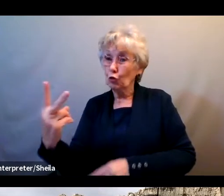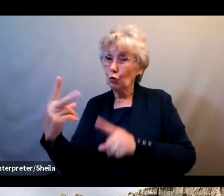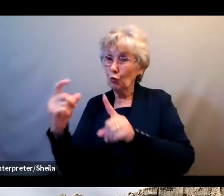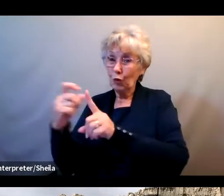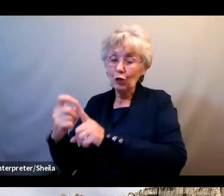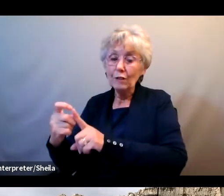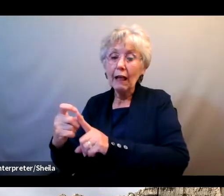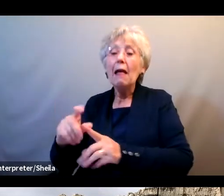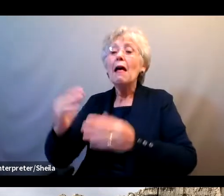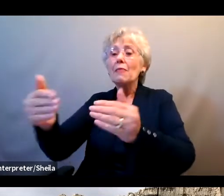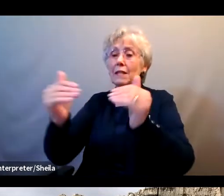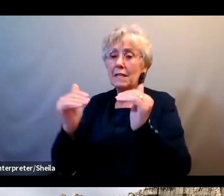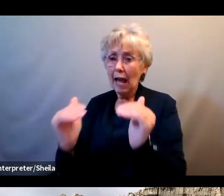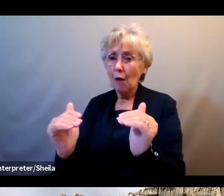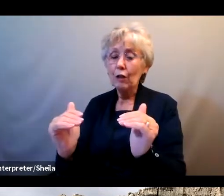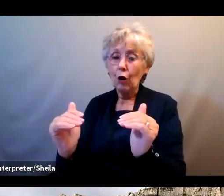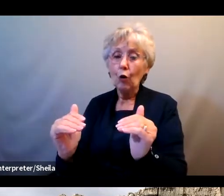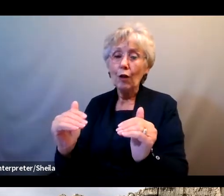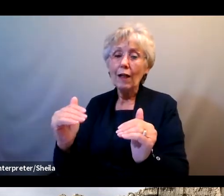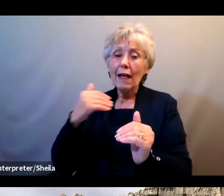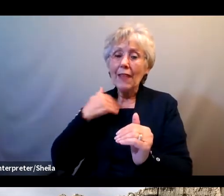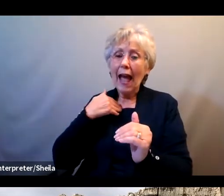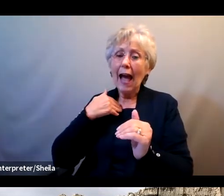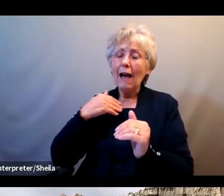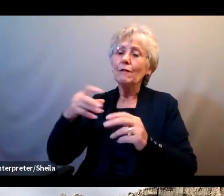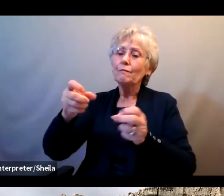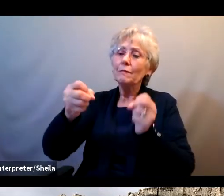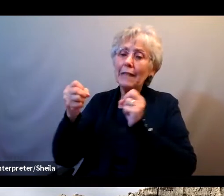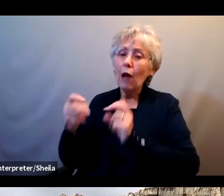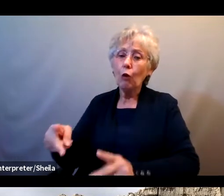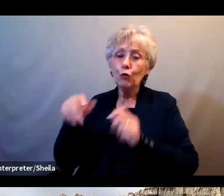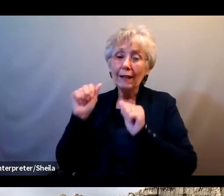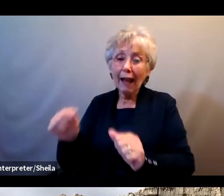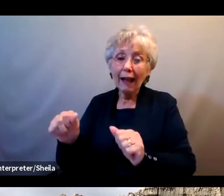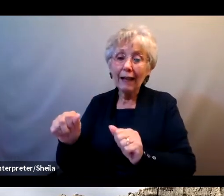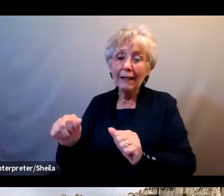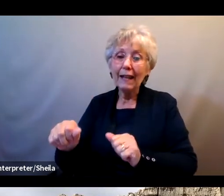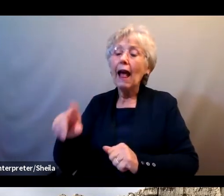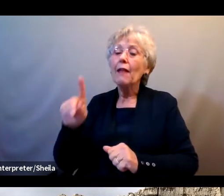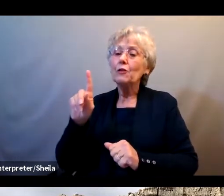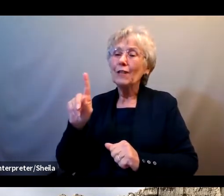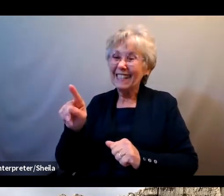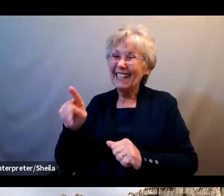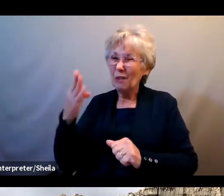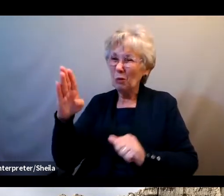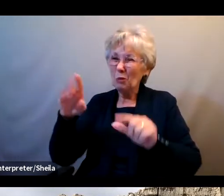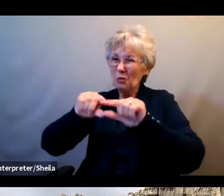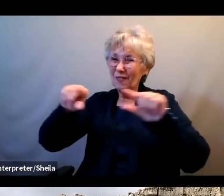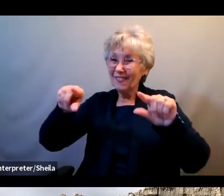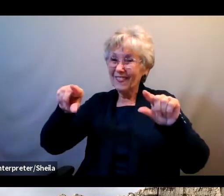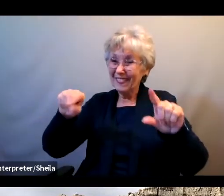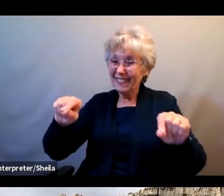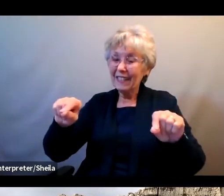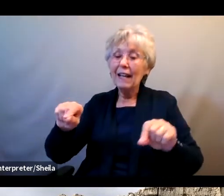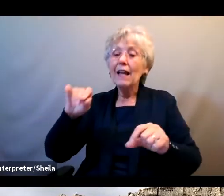download. And then in a blue button, it says safety measures. And button, And then the are